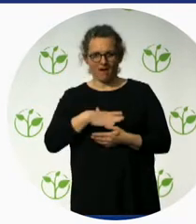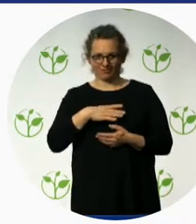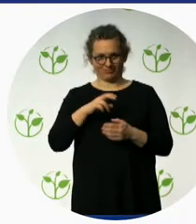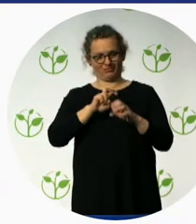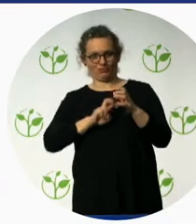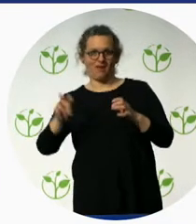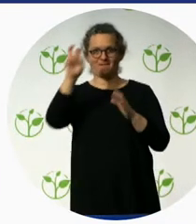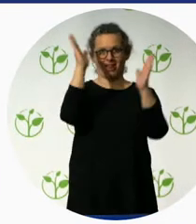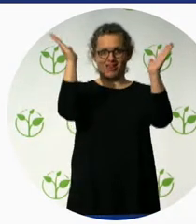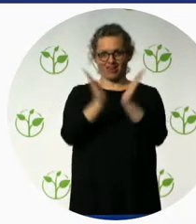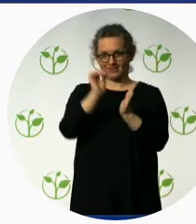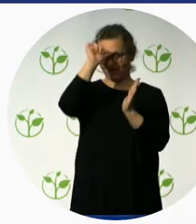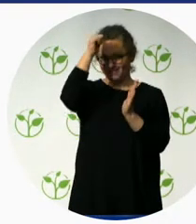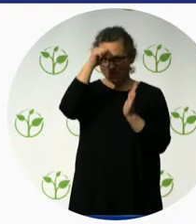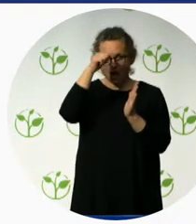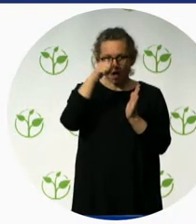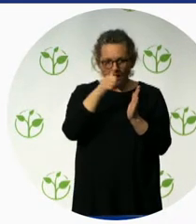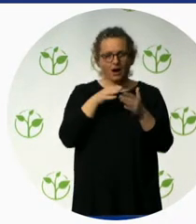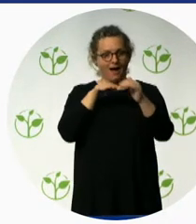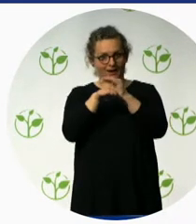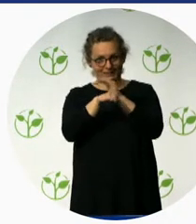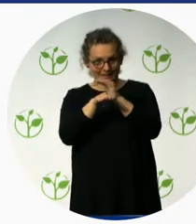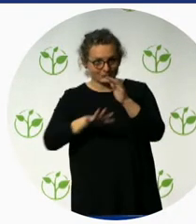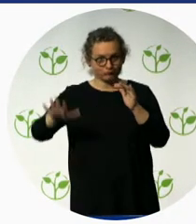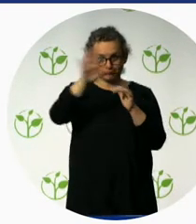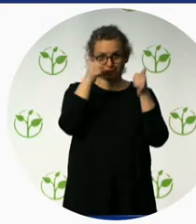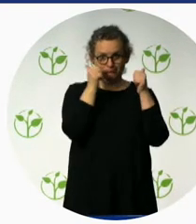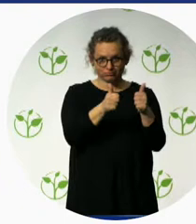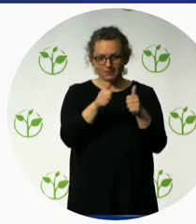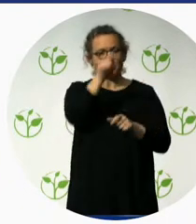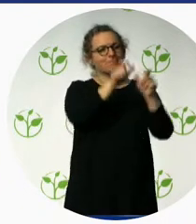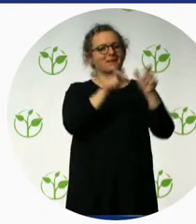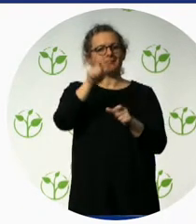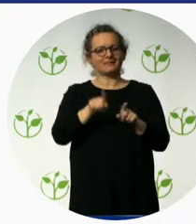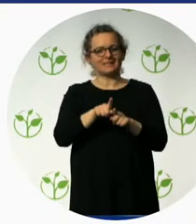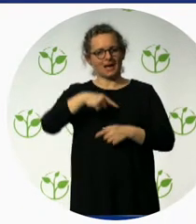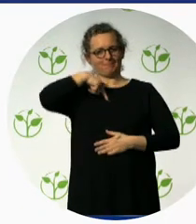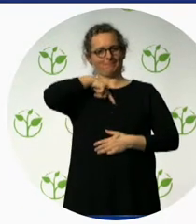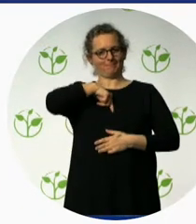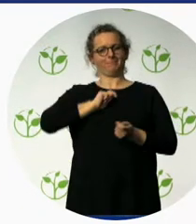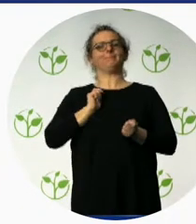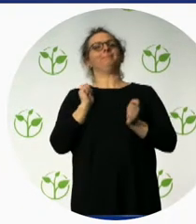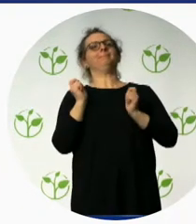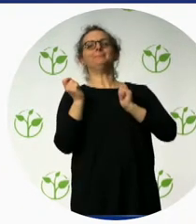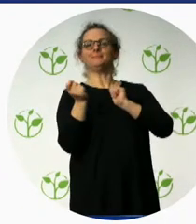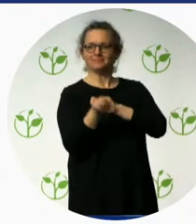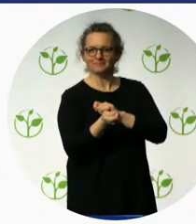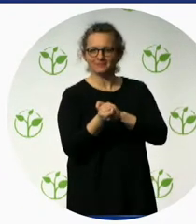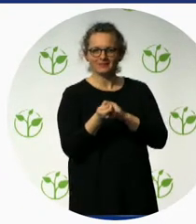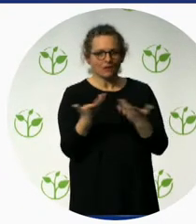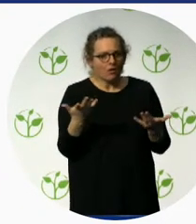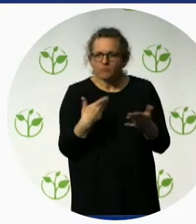by converting them into avid travellers and creating an ecosystem for inclusive travel alongside.